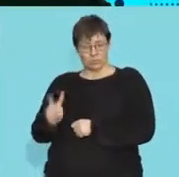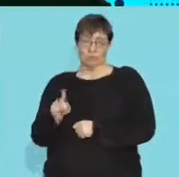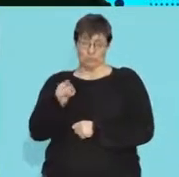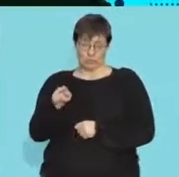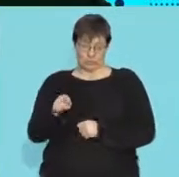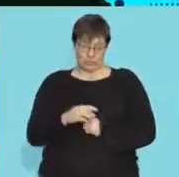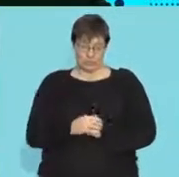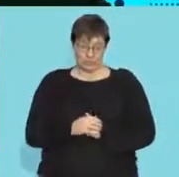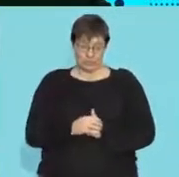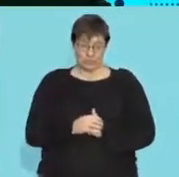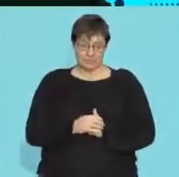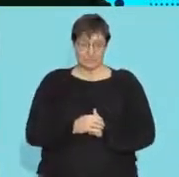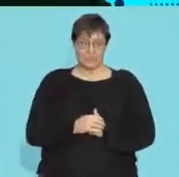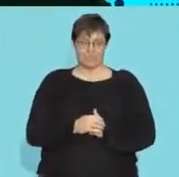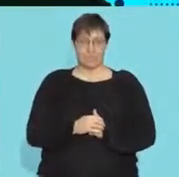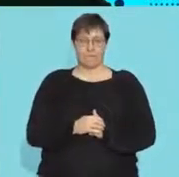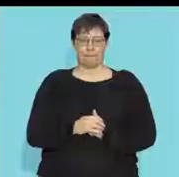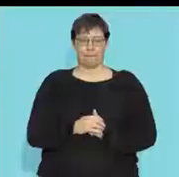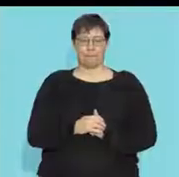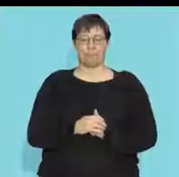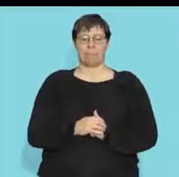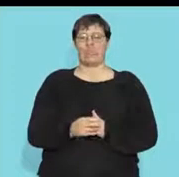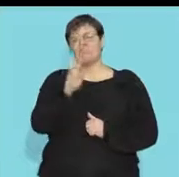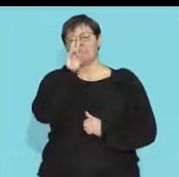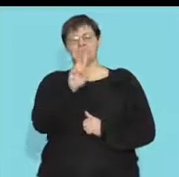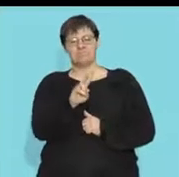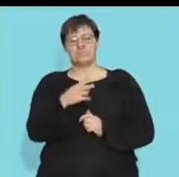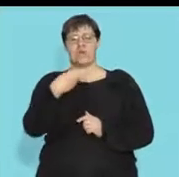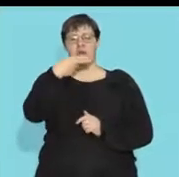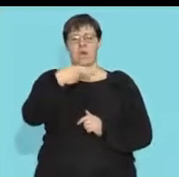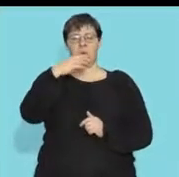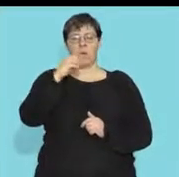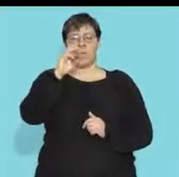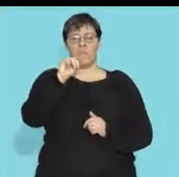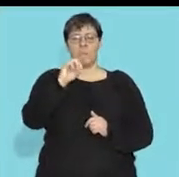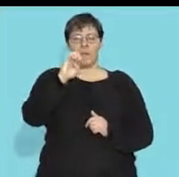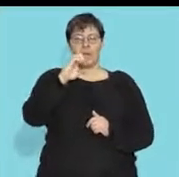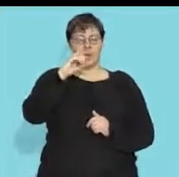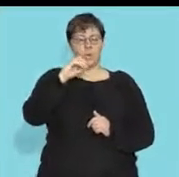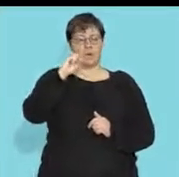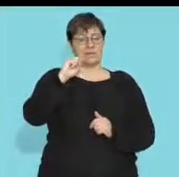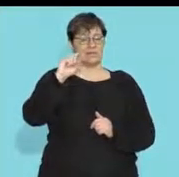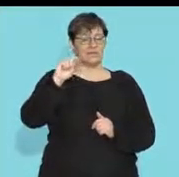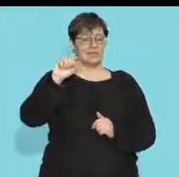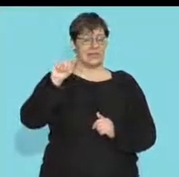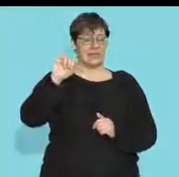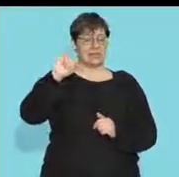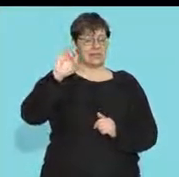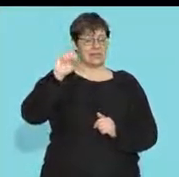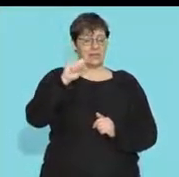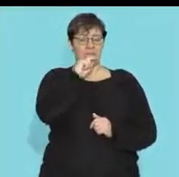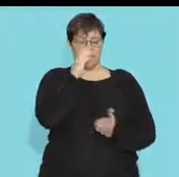dioxide so when we look at it remember as i said homeostasis is this whole thing about